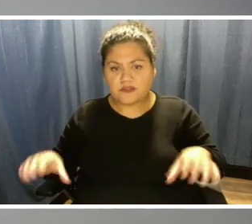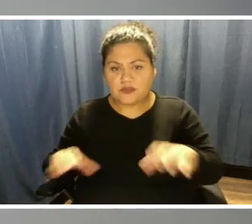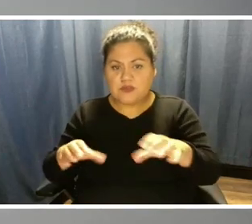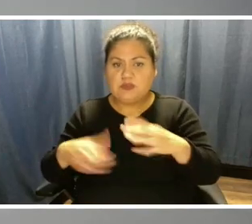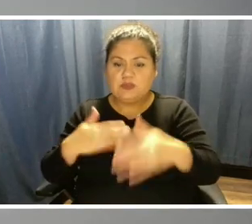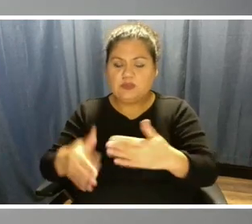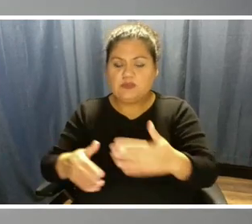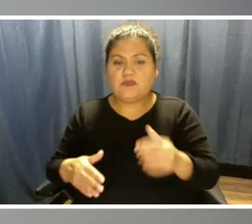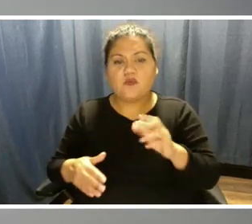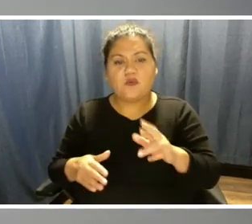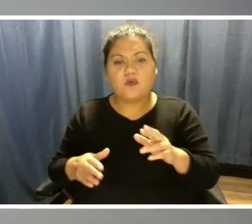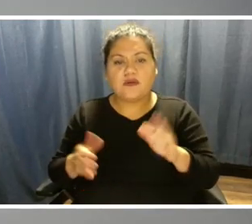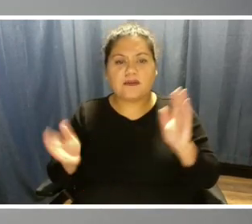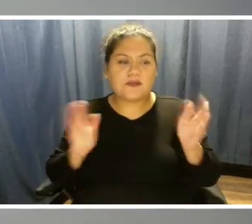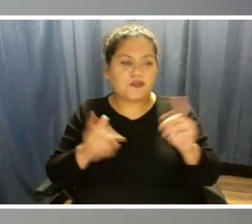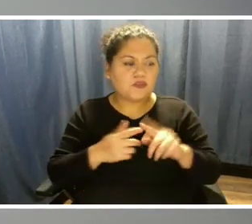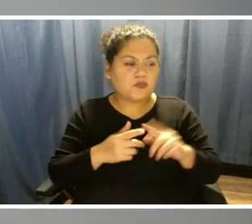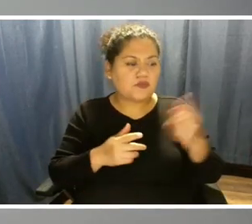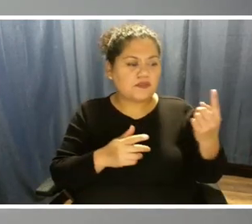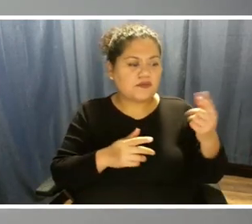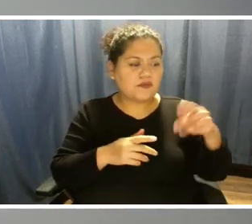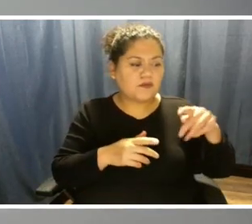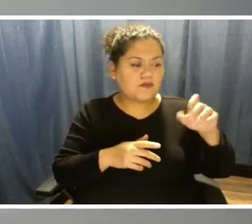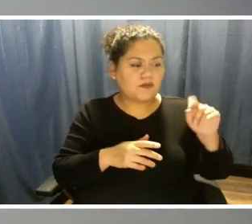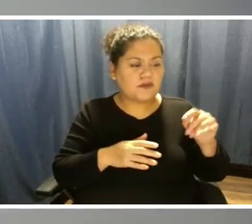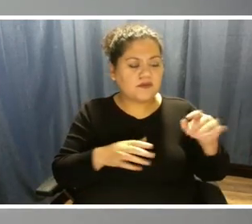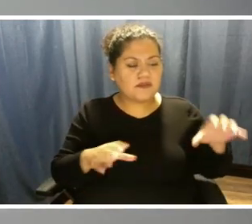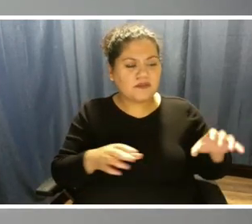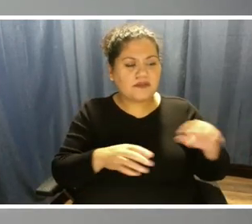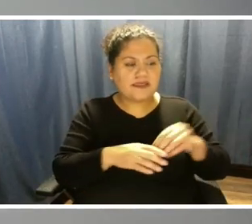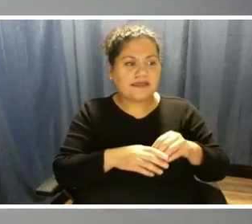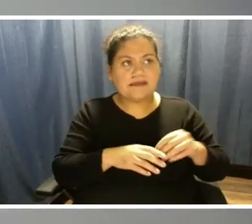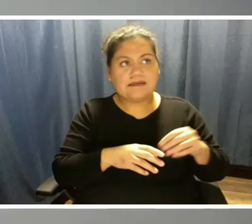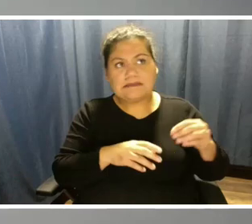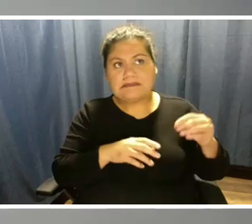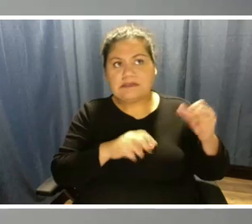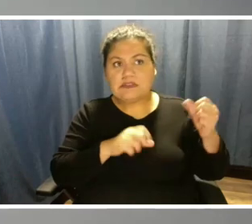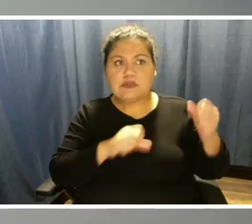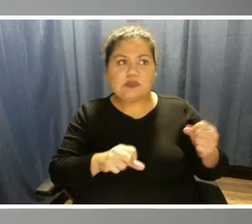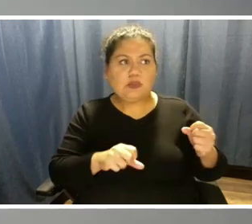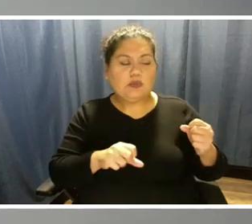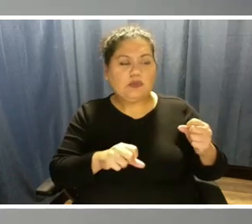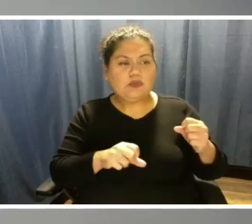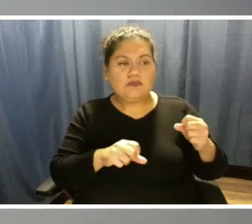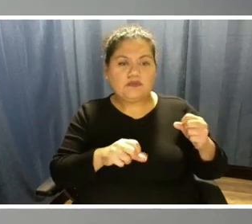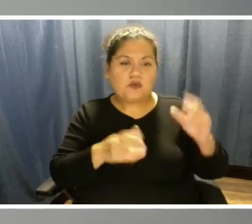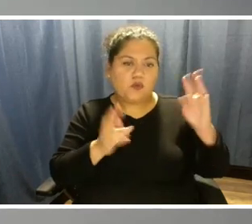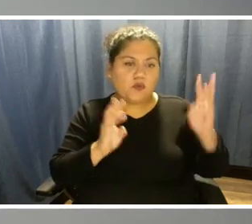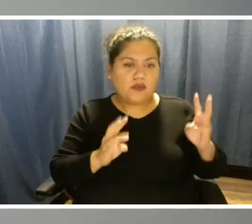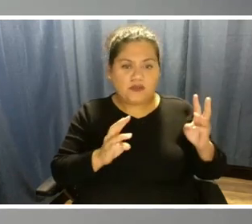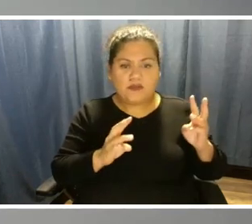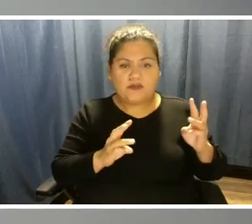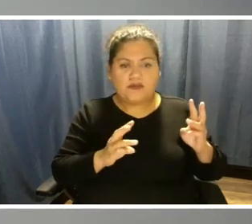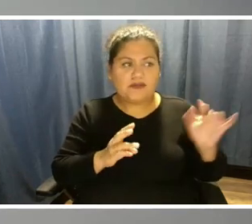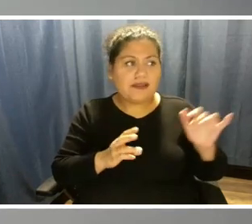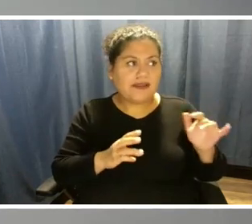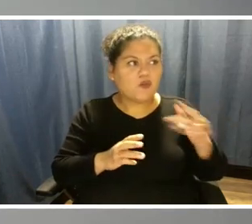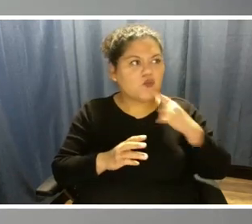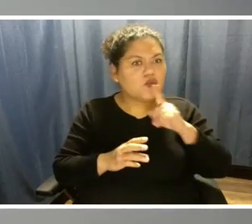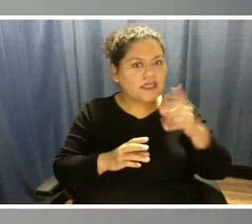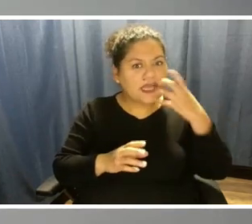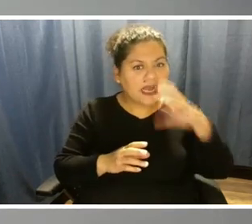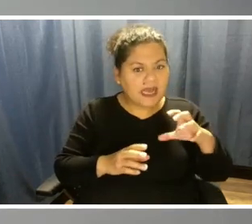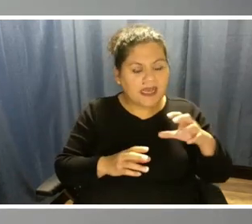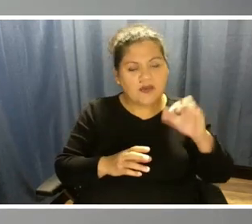how a certain portfolio may perform in extreme weather condition that we've had, whether super hot or super cold. And what's interesting